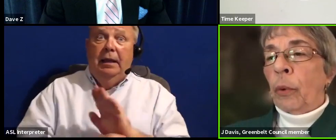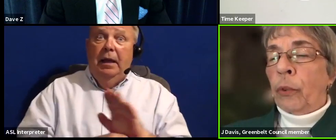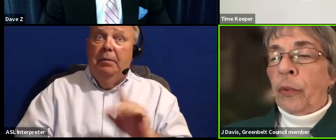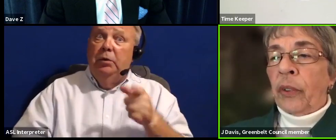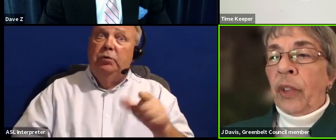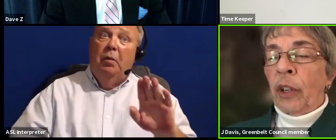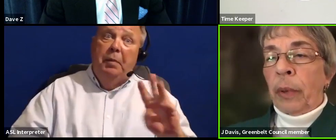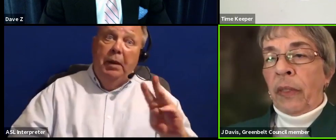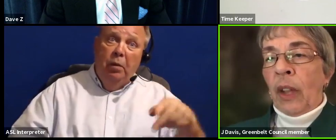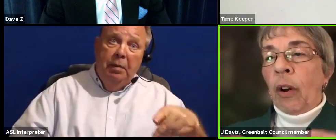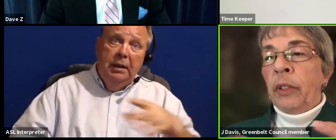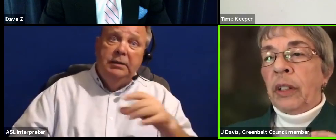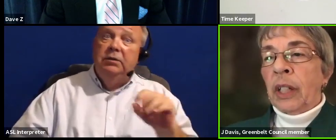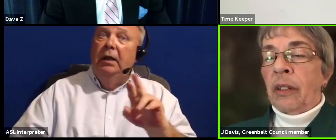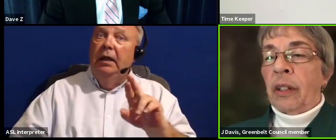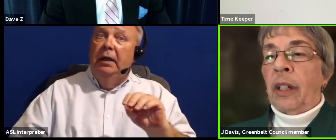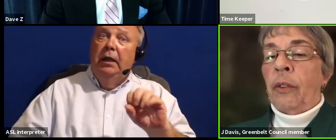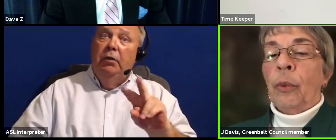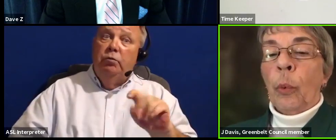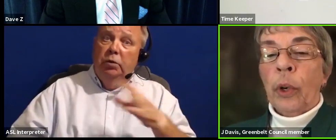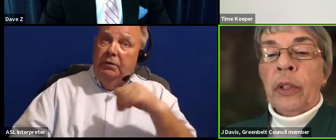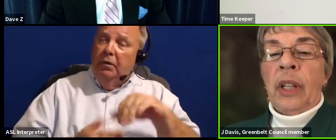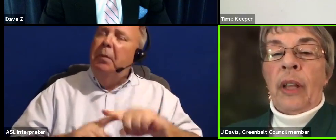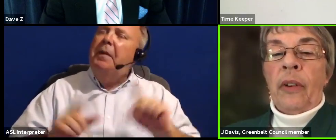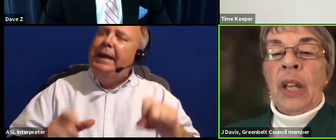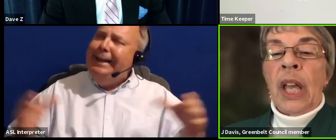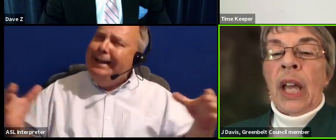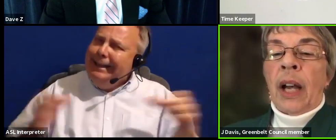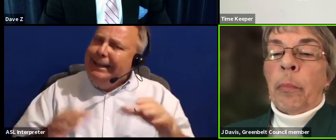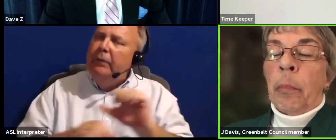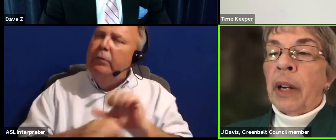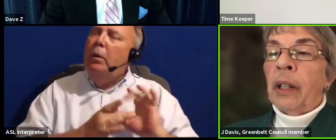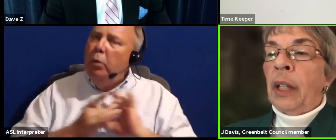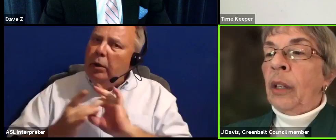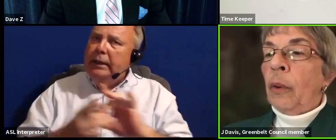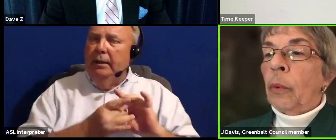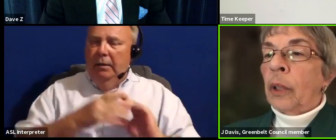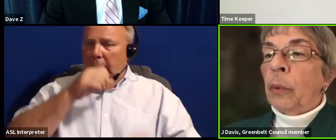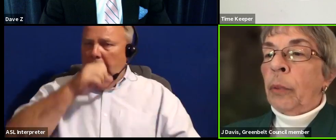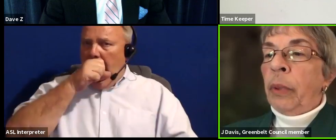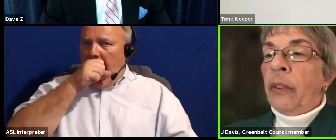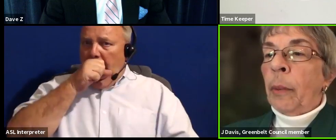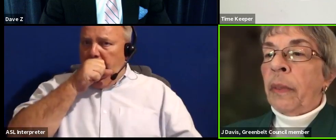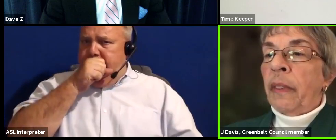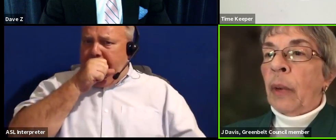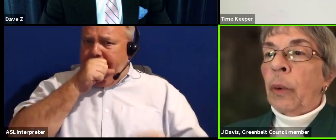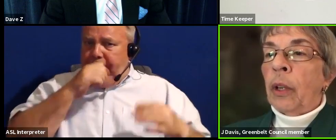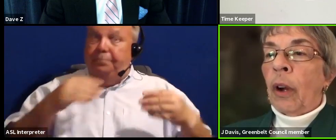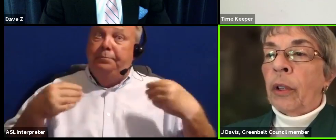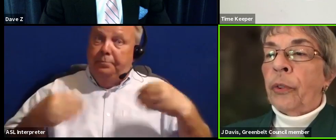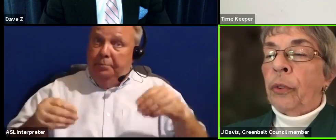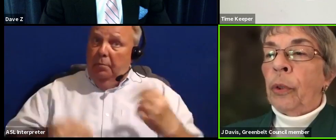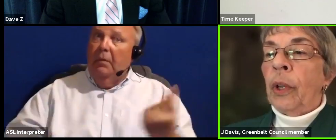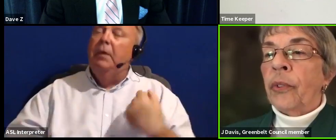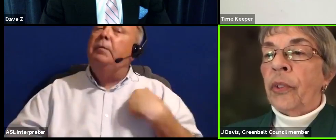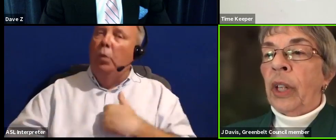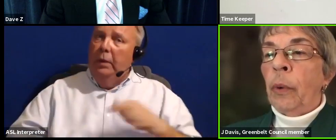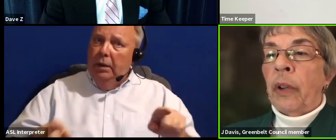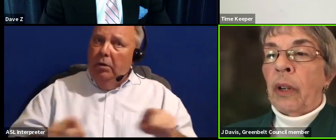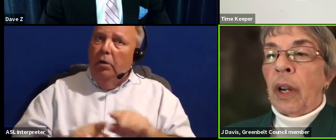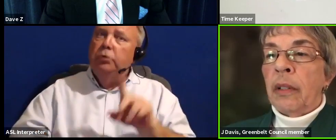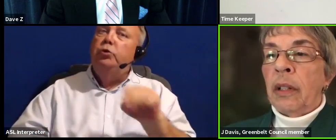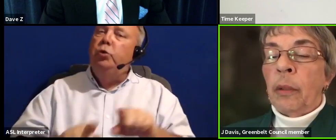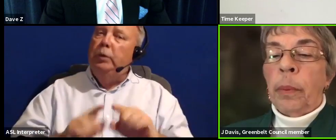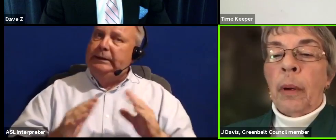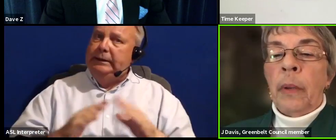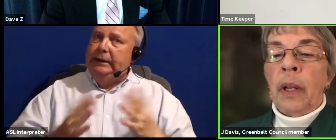Plaza and Roosevelt Center, but they all need to get together to work together. Marketing would be something that we could also do as a city